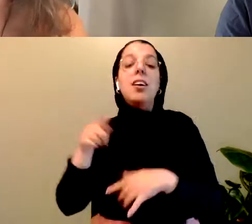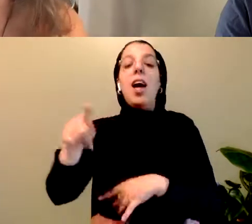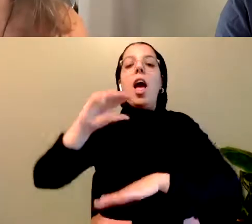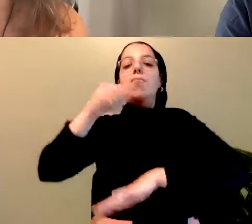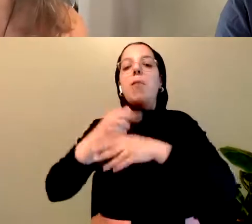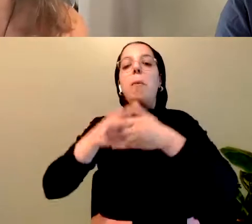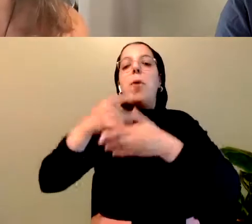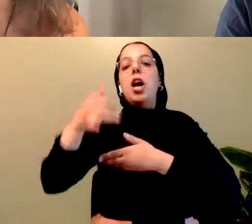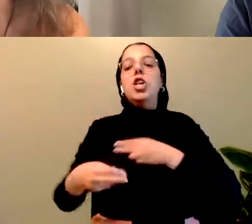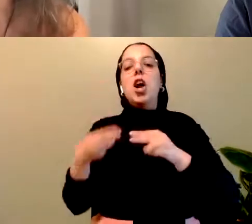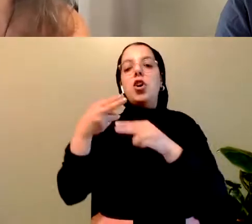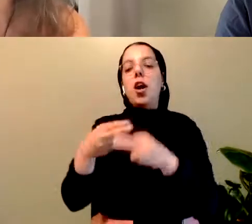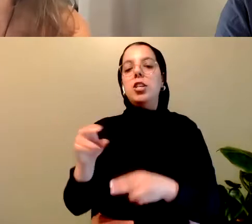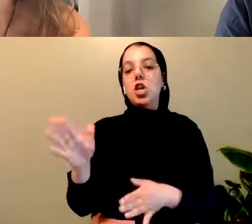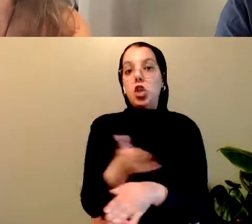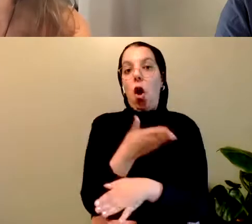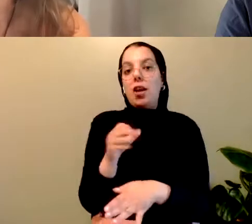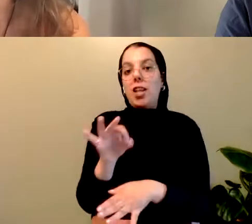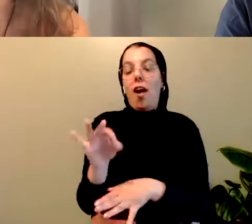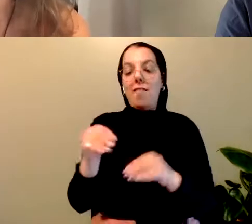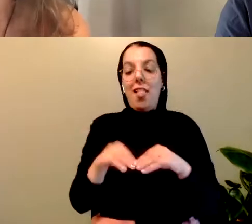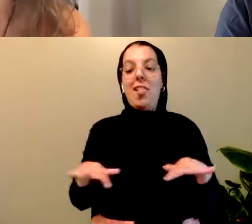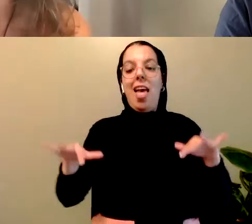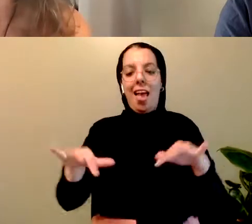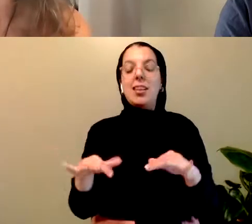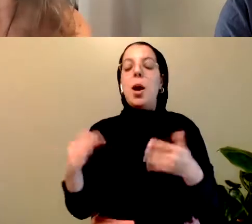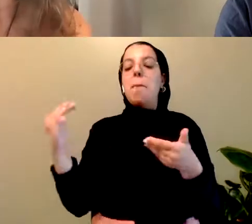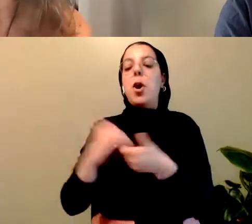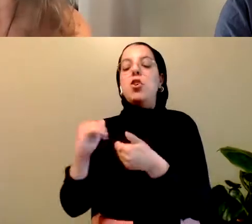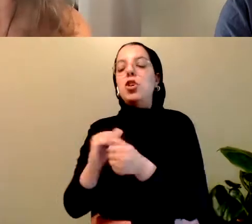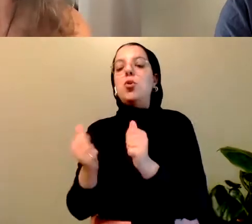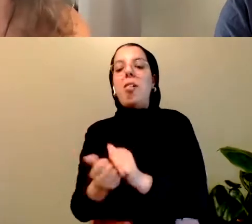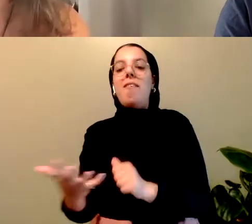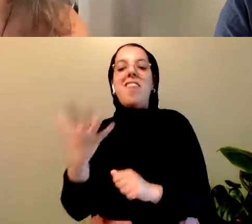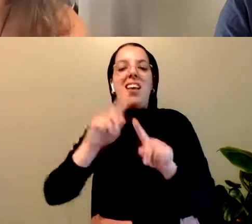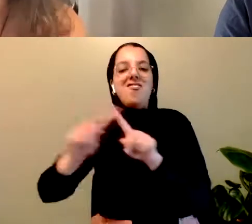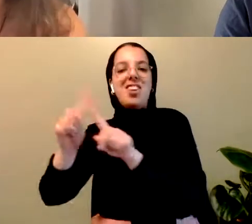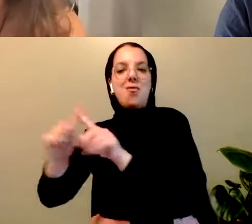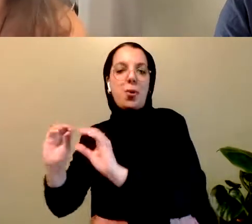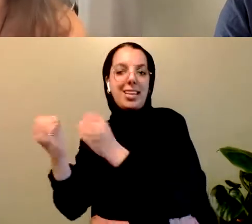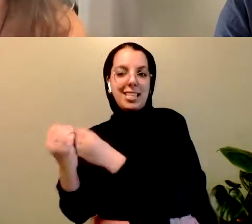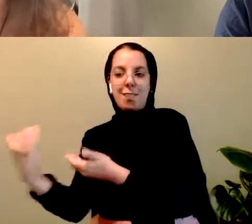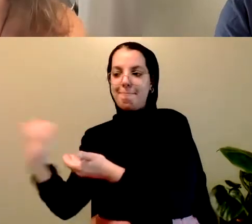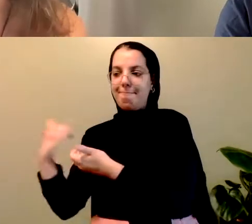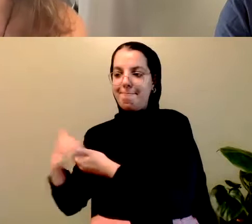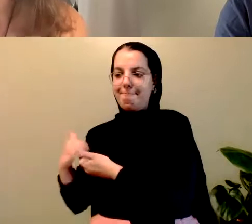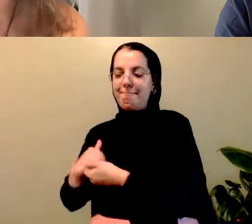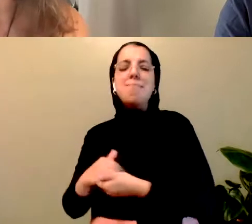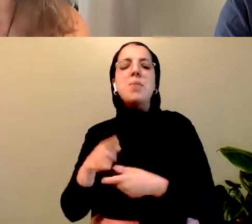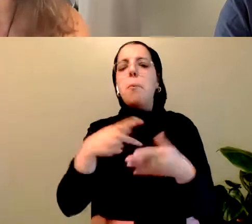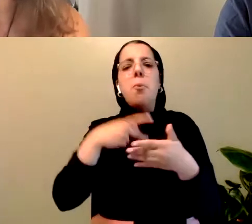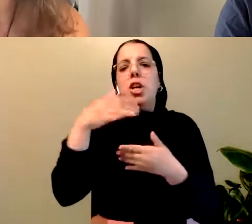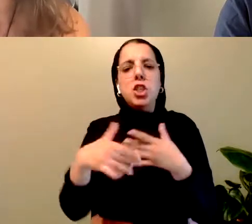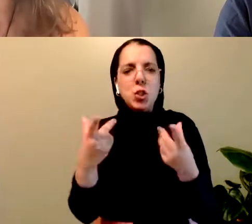in partnership with five separate community organizations. The project explores 100-year-old audio recordings and